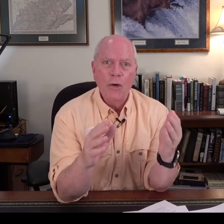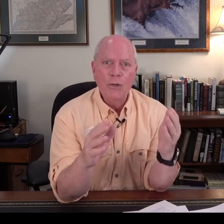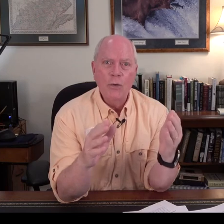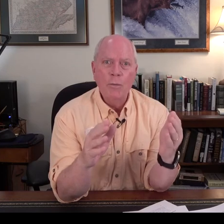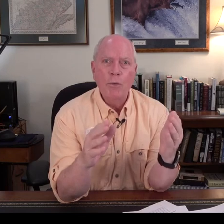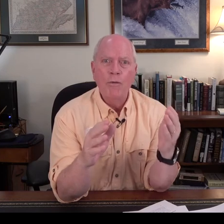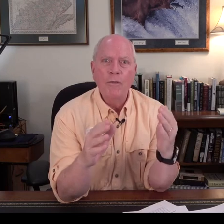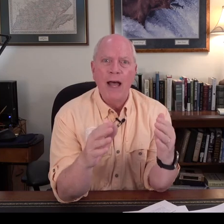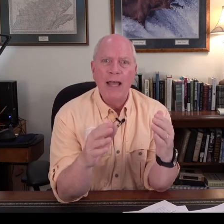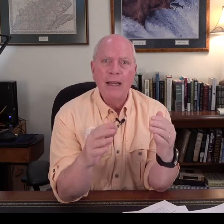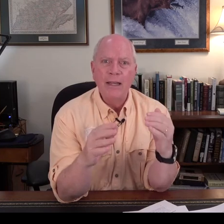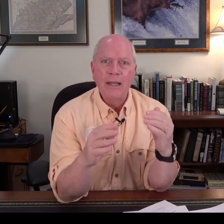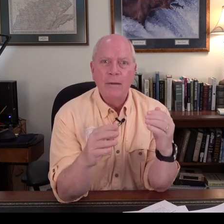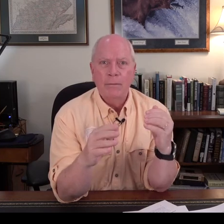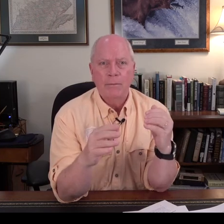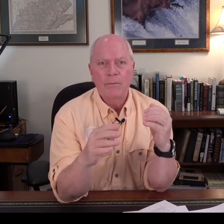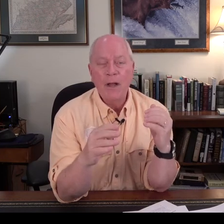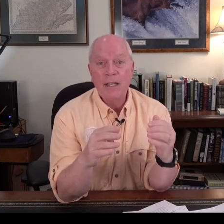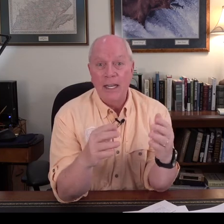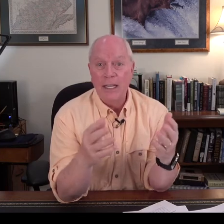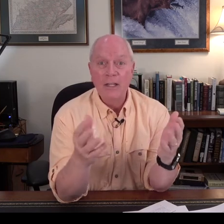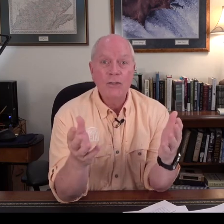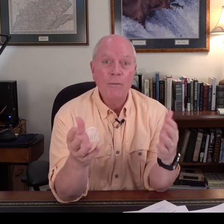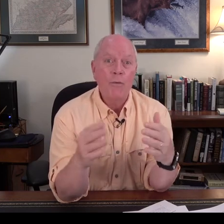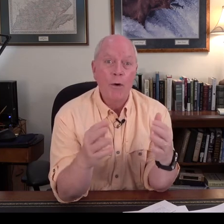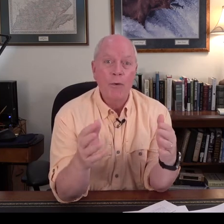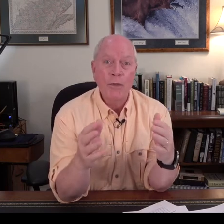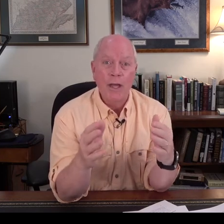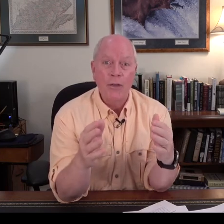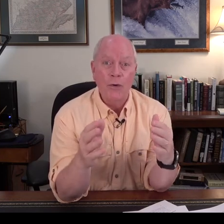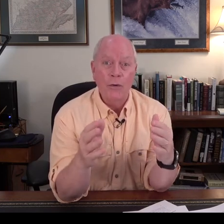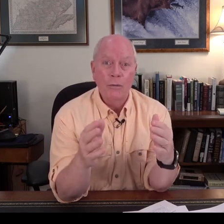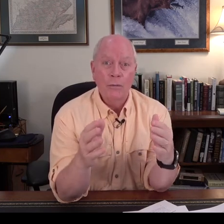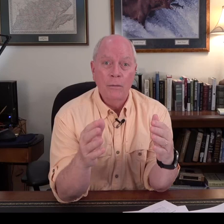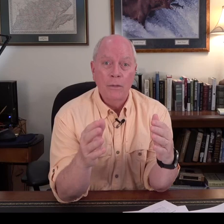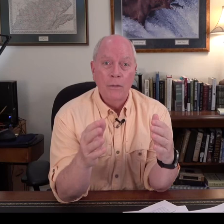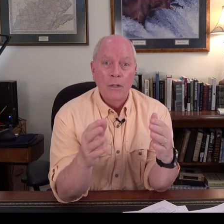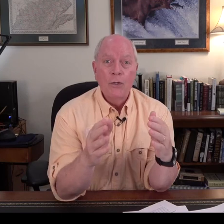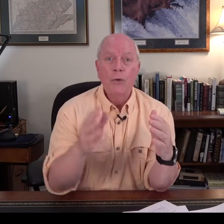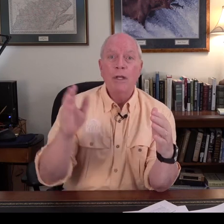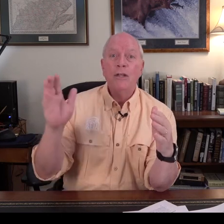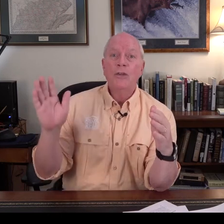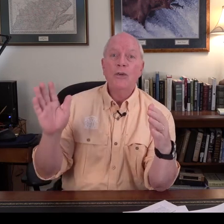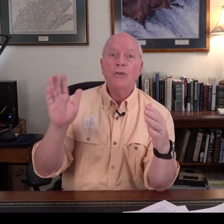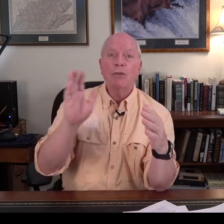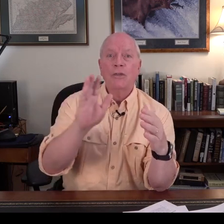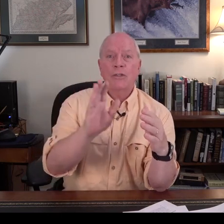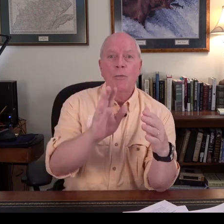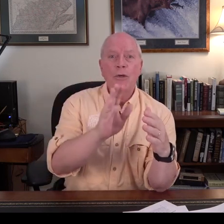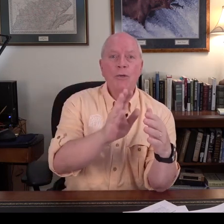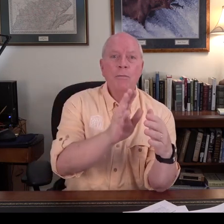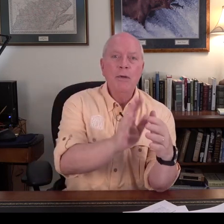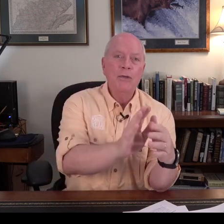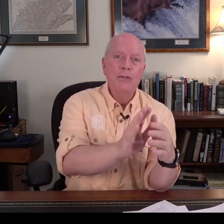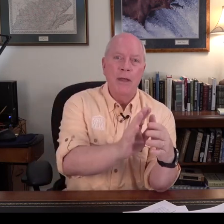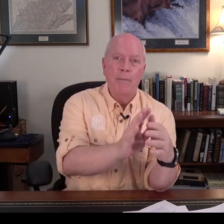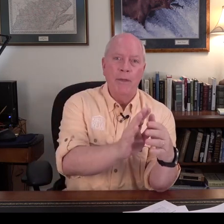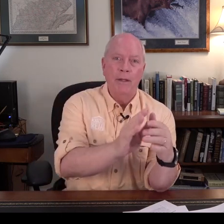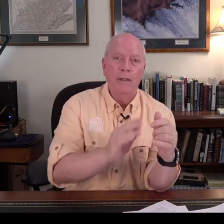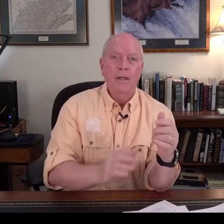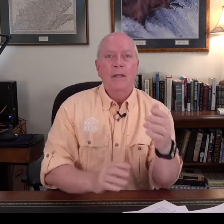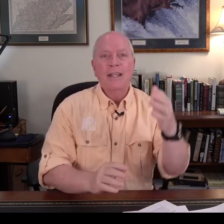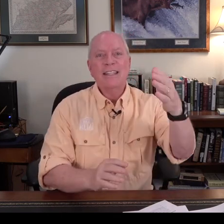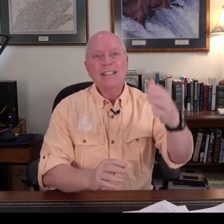is going to provide funding in some form or the other to induce someone to build